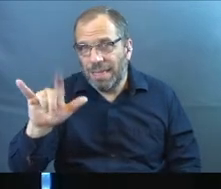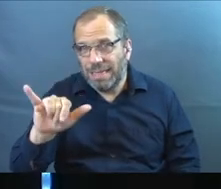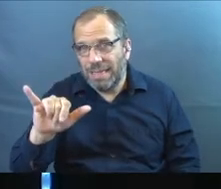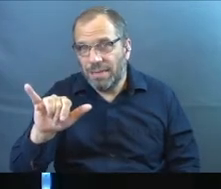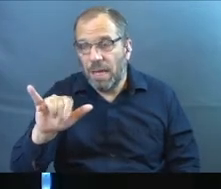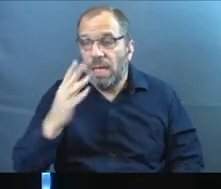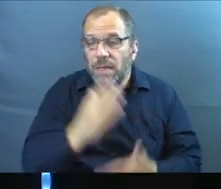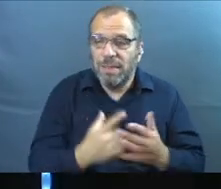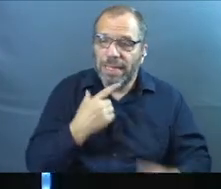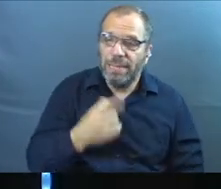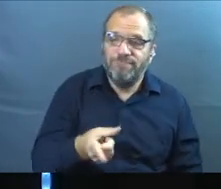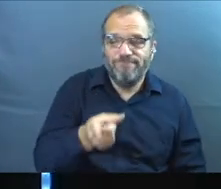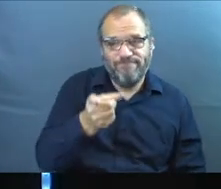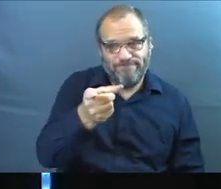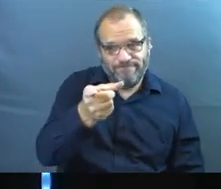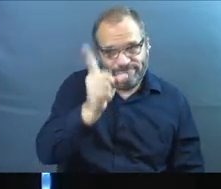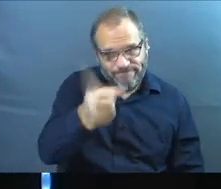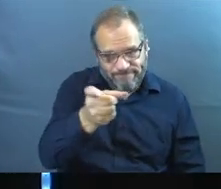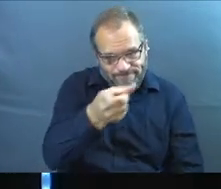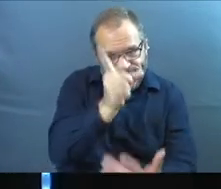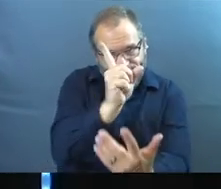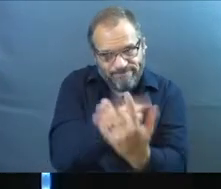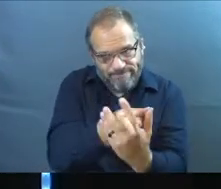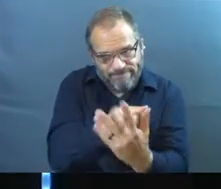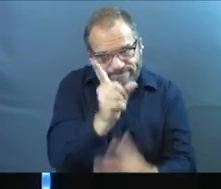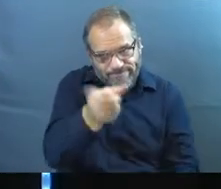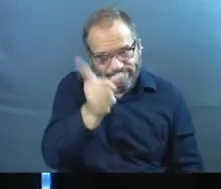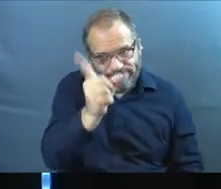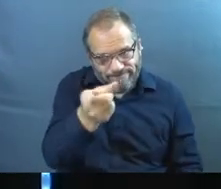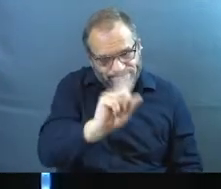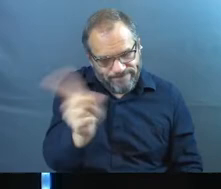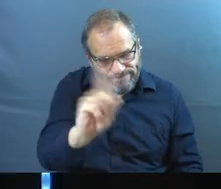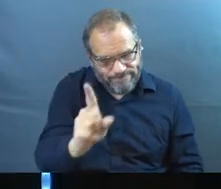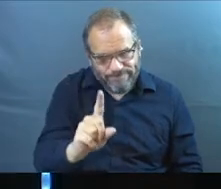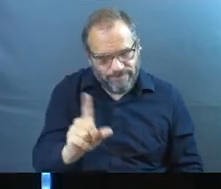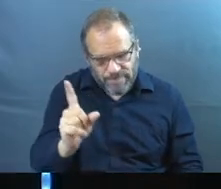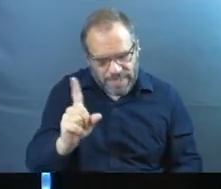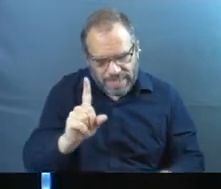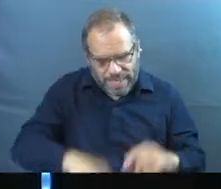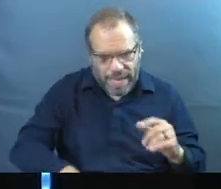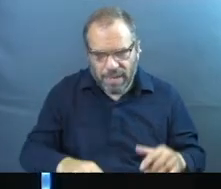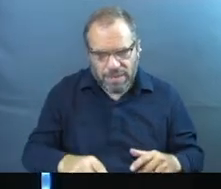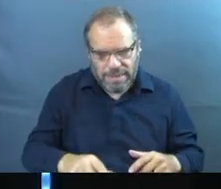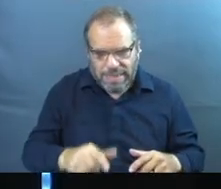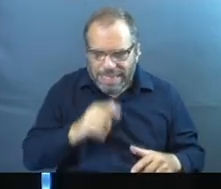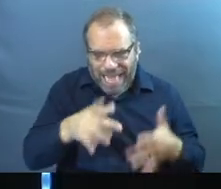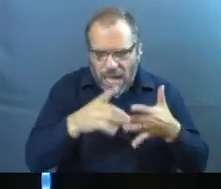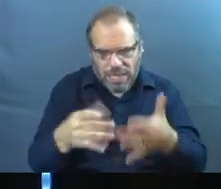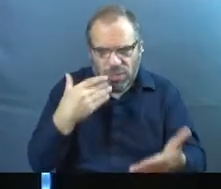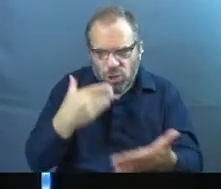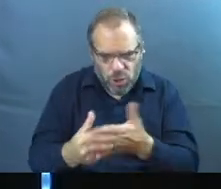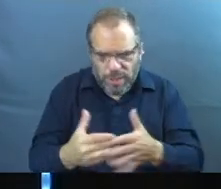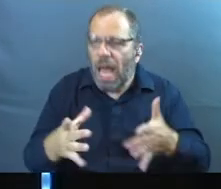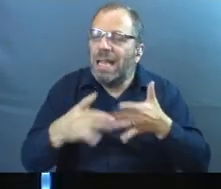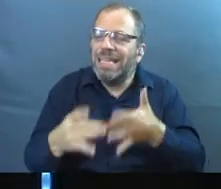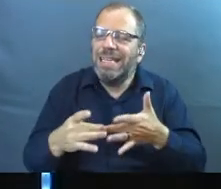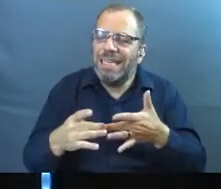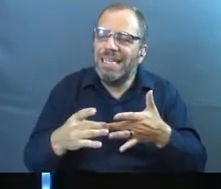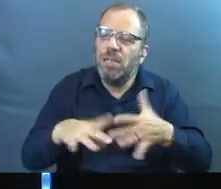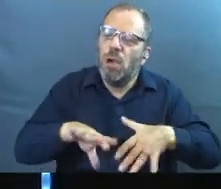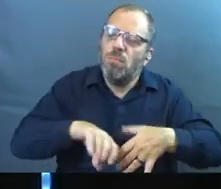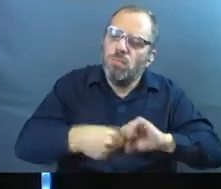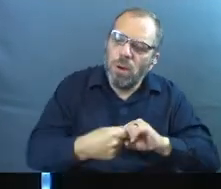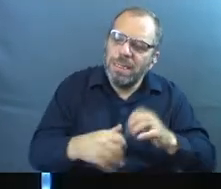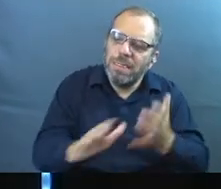man. This is not it. You cannot be doing things this way. This is not going to lead to good things. It's going to lead to more